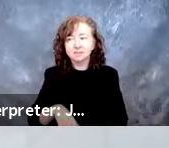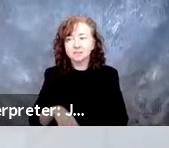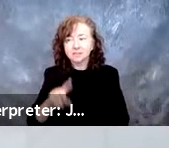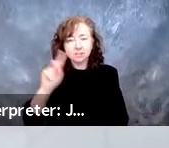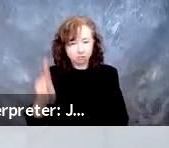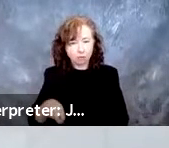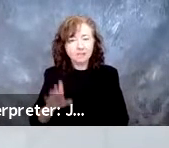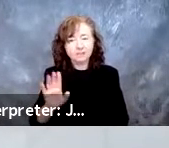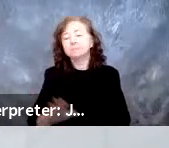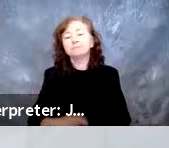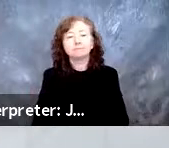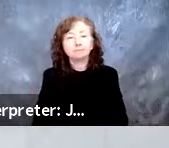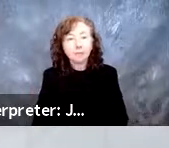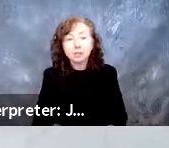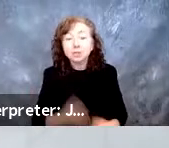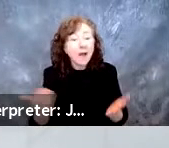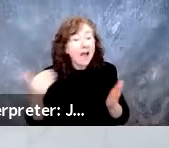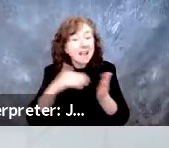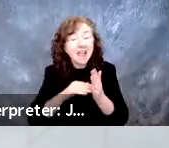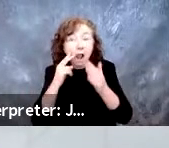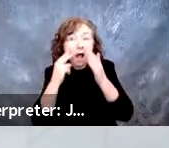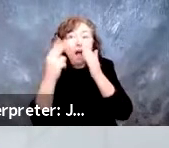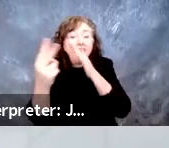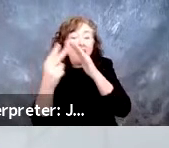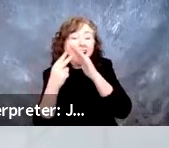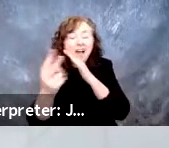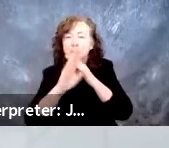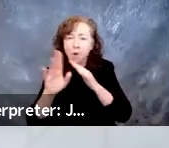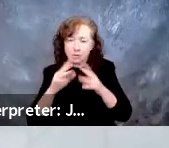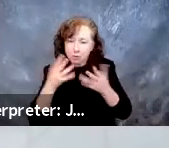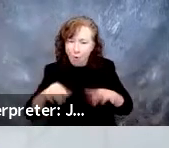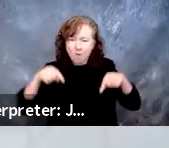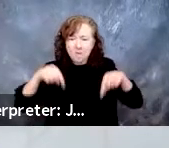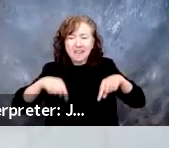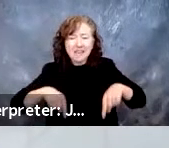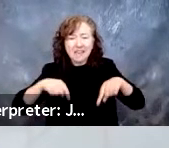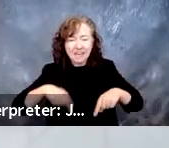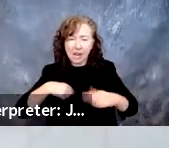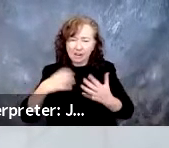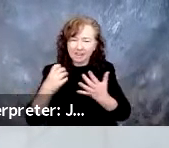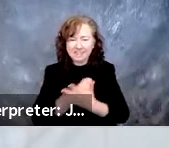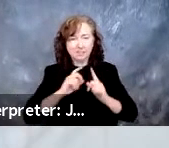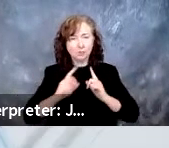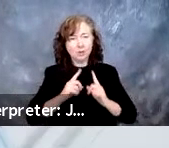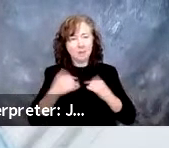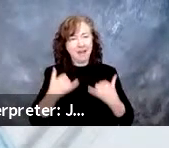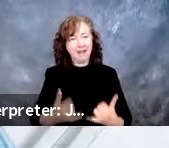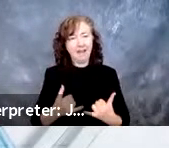can't start talking about it. We should have already been talking about it. Next, please.